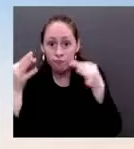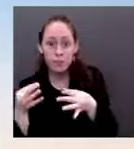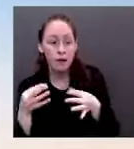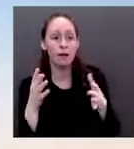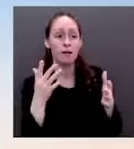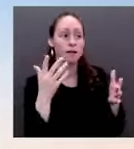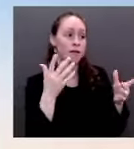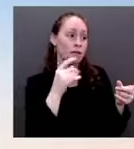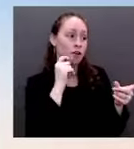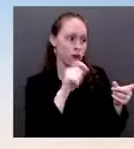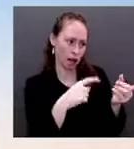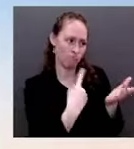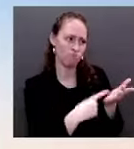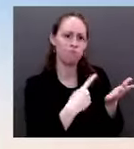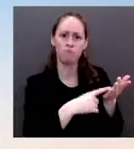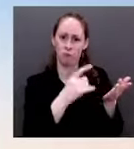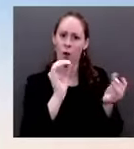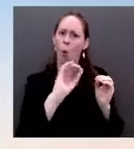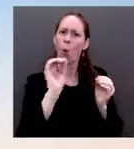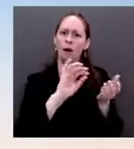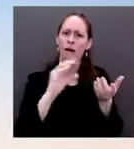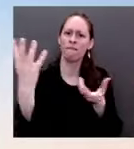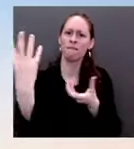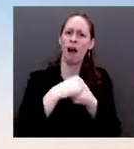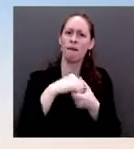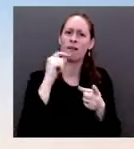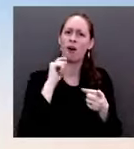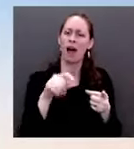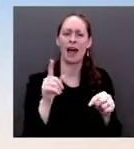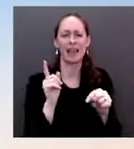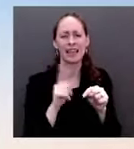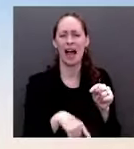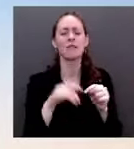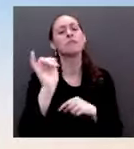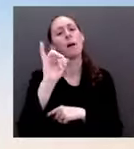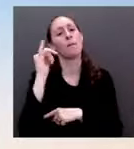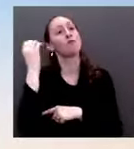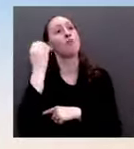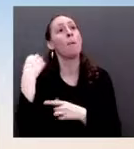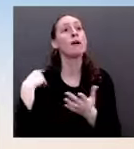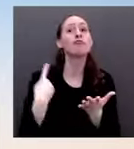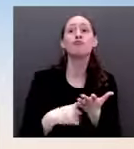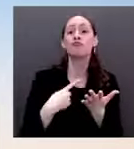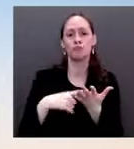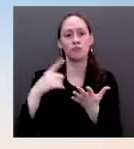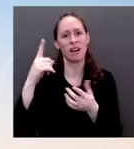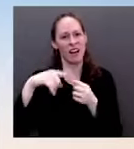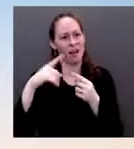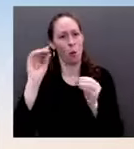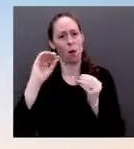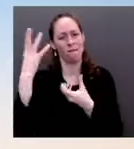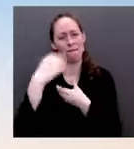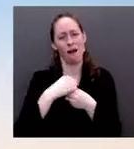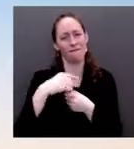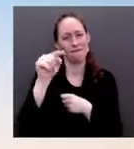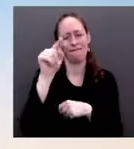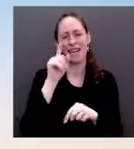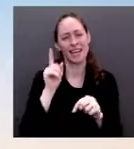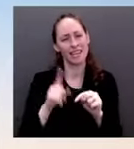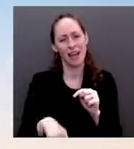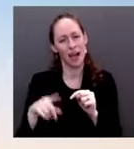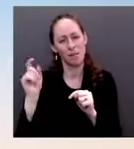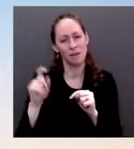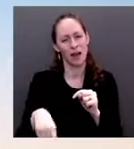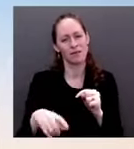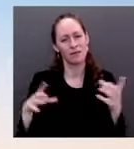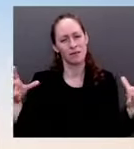where you're in person. It takes forms where there's an exchange of written materials. That's pretty standard and has been in diplomacy for decades. I know you've been asked something similar,